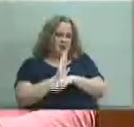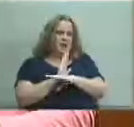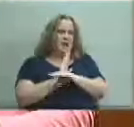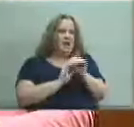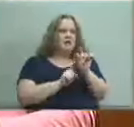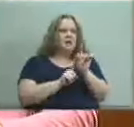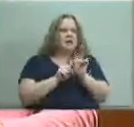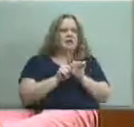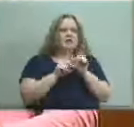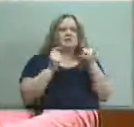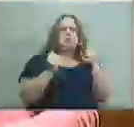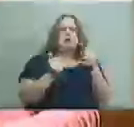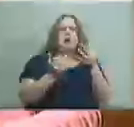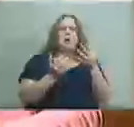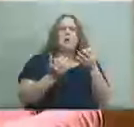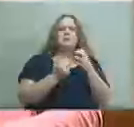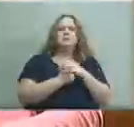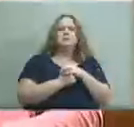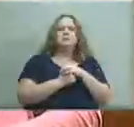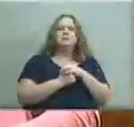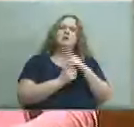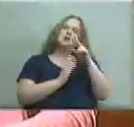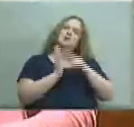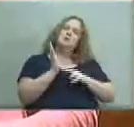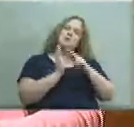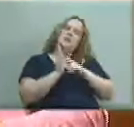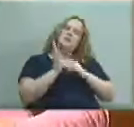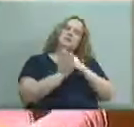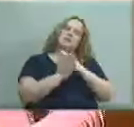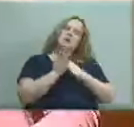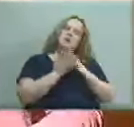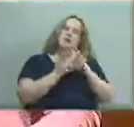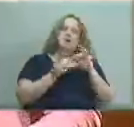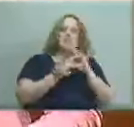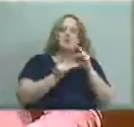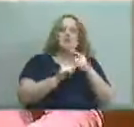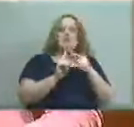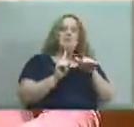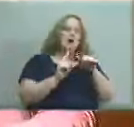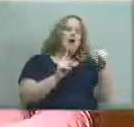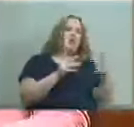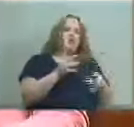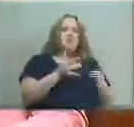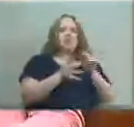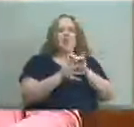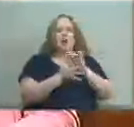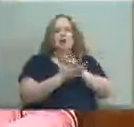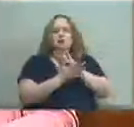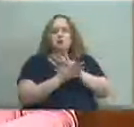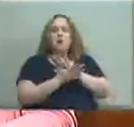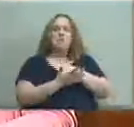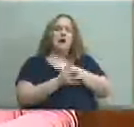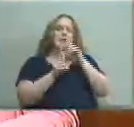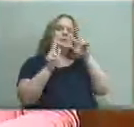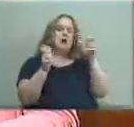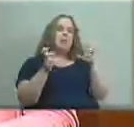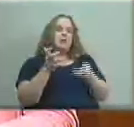also i would like to read some comments from another priority school tonight my topic is priority schools